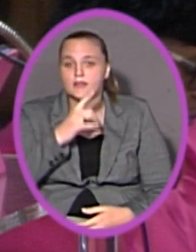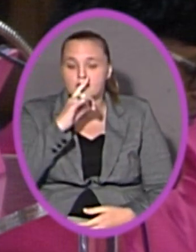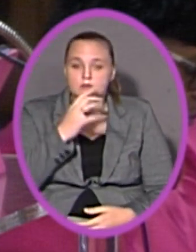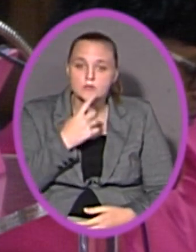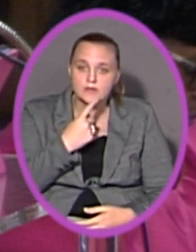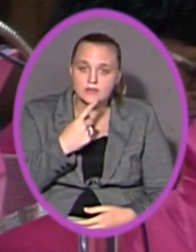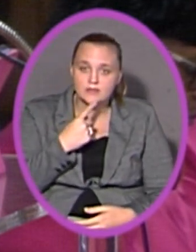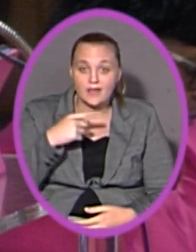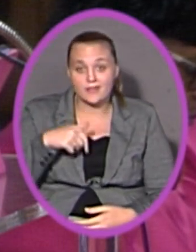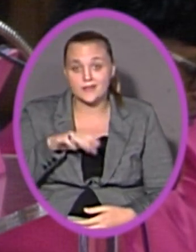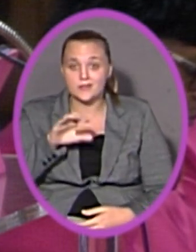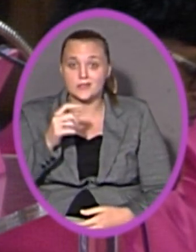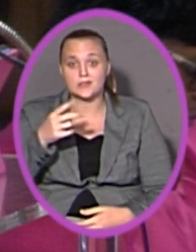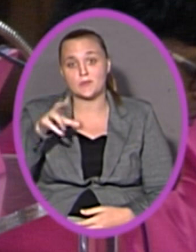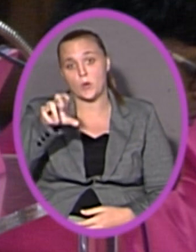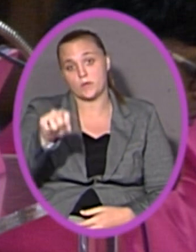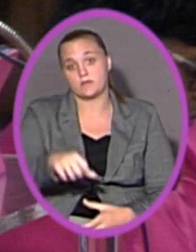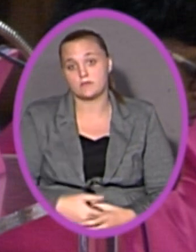this is bogus.